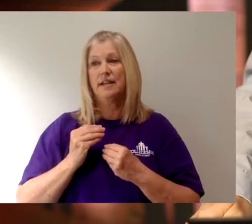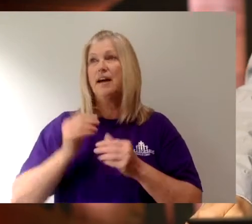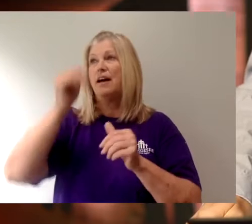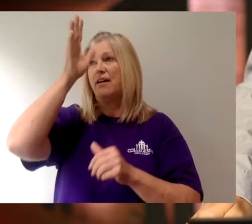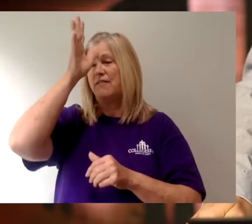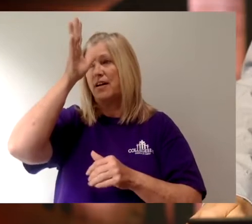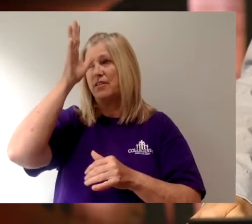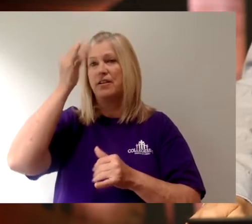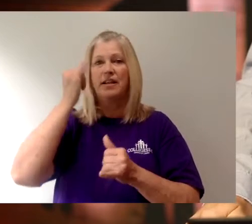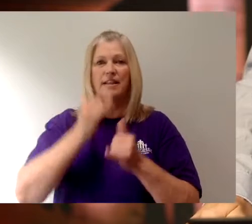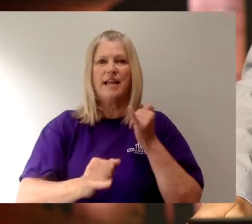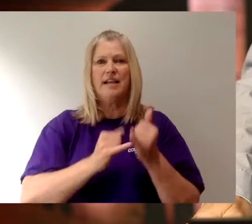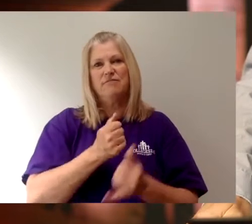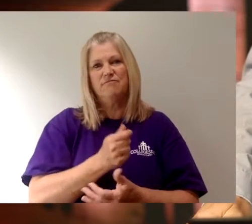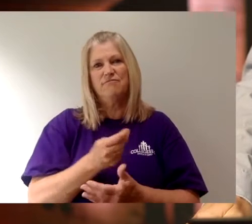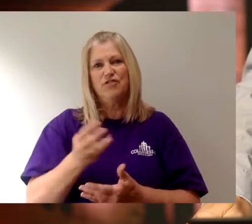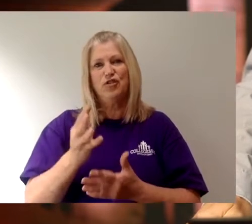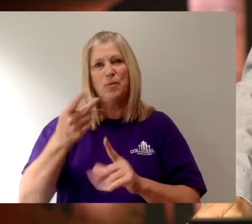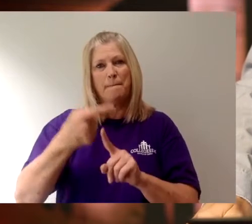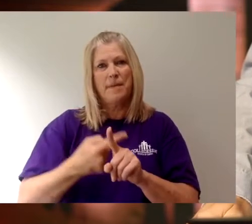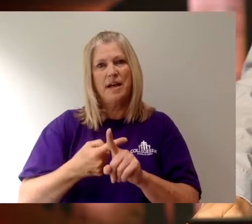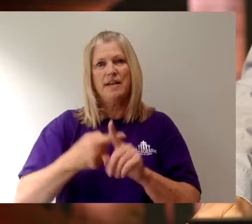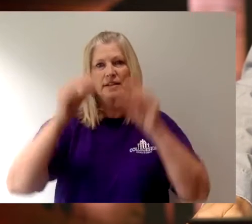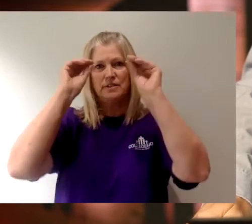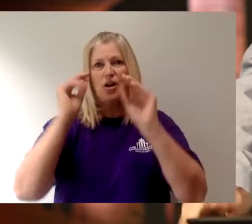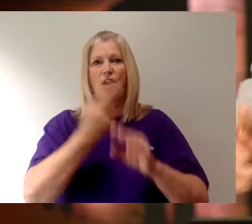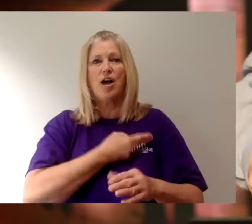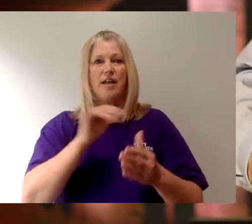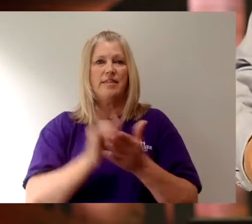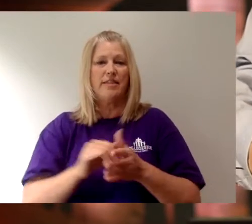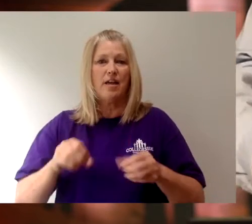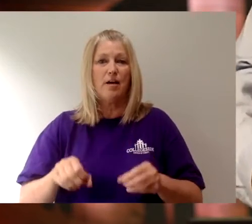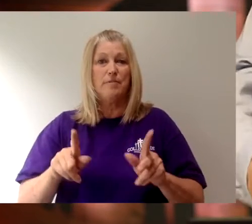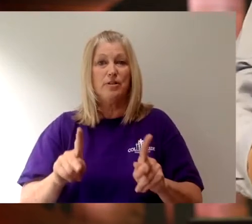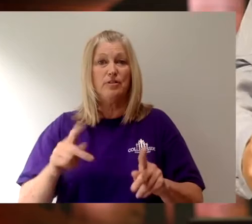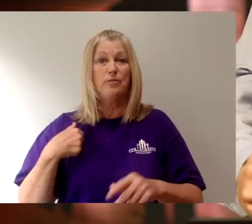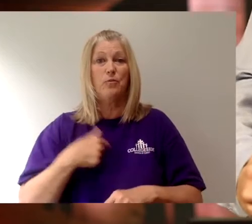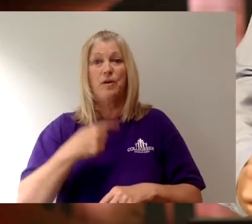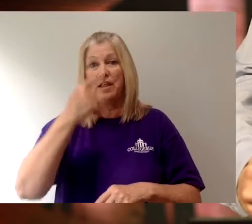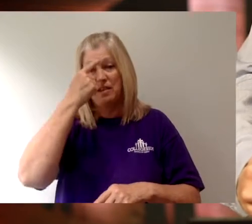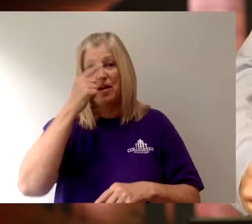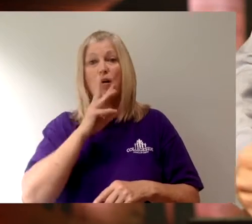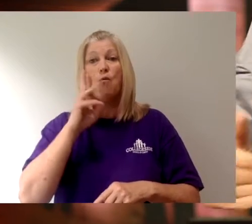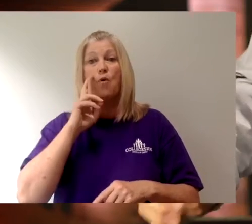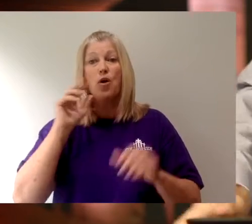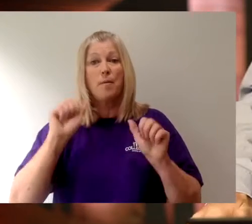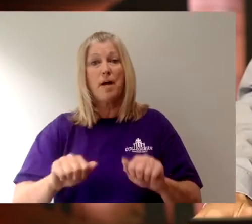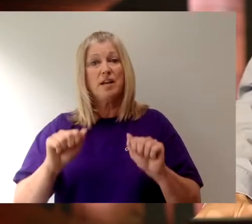Father, if the last several months have taught us anything, it's that the opportunities that we thought were possible